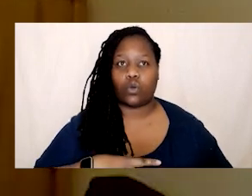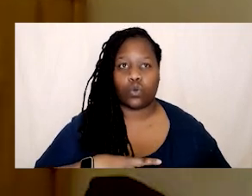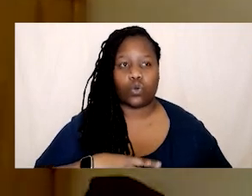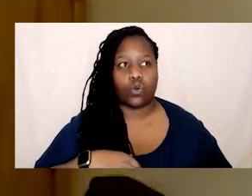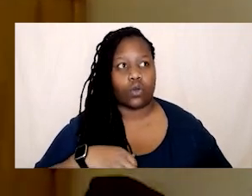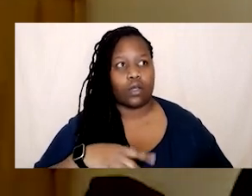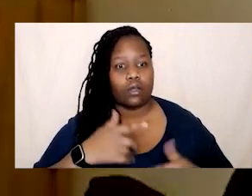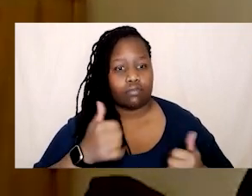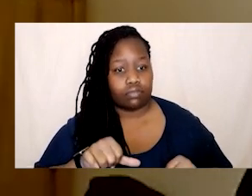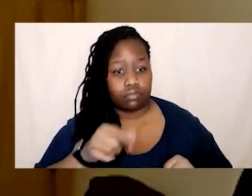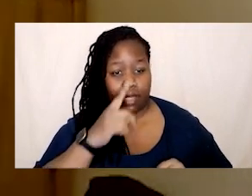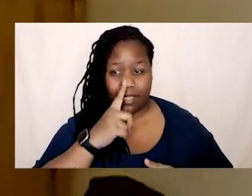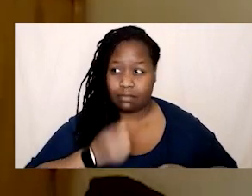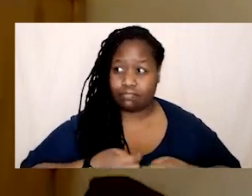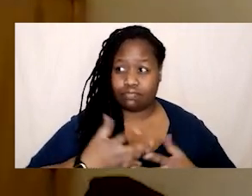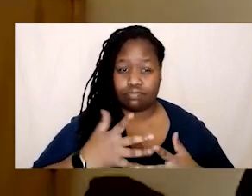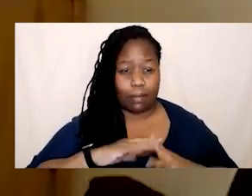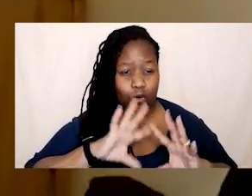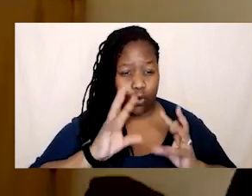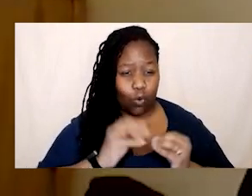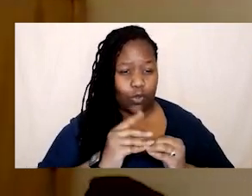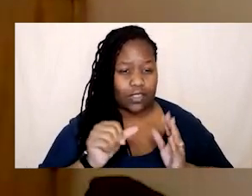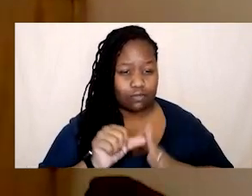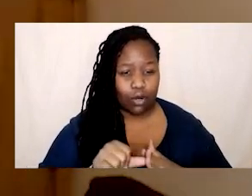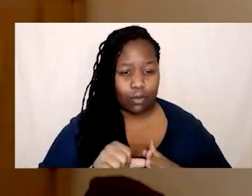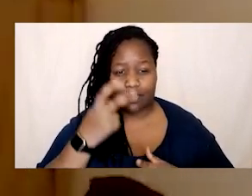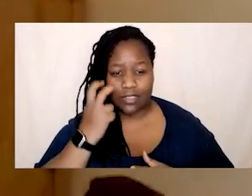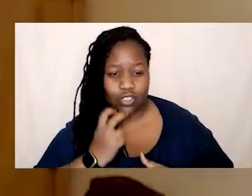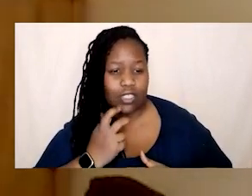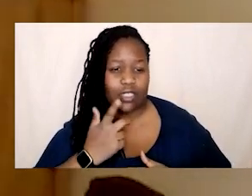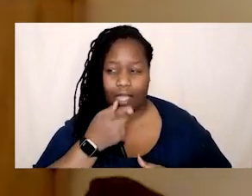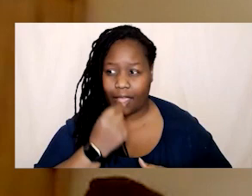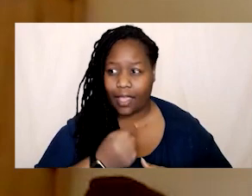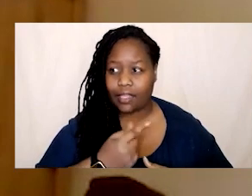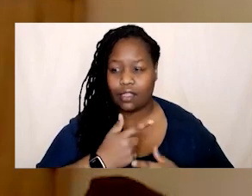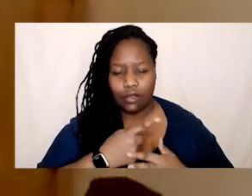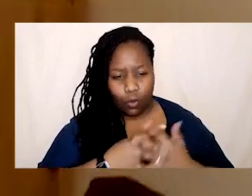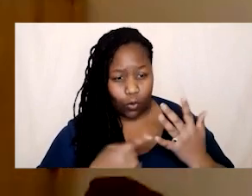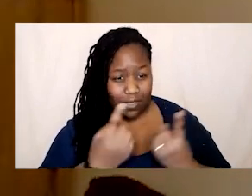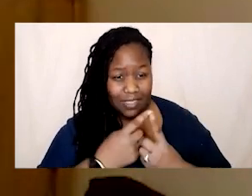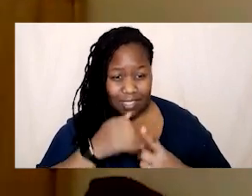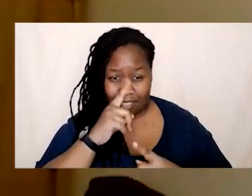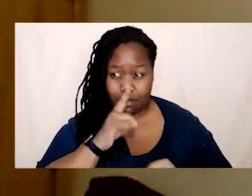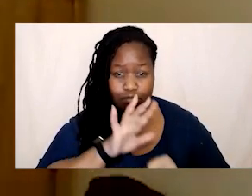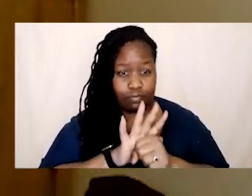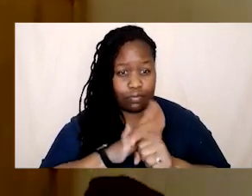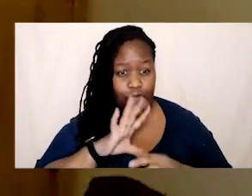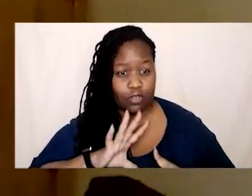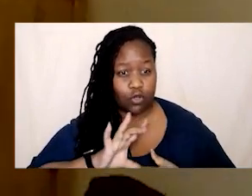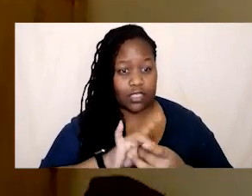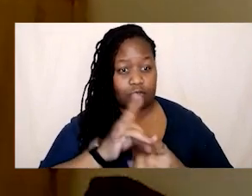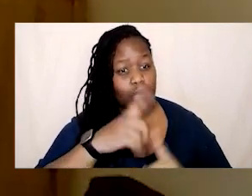shit i can talk about the spreadsheets i can talk about these things that are stopping me from connecting with the people that i want to be in community with